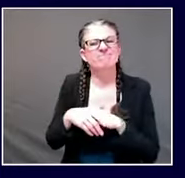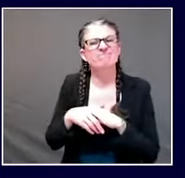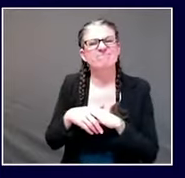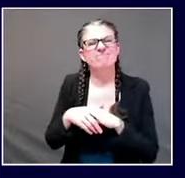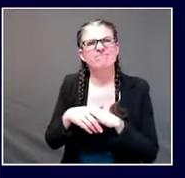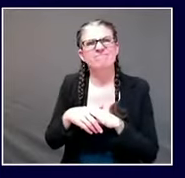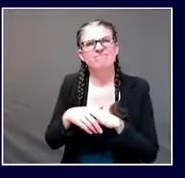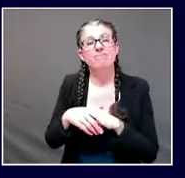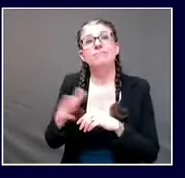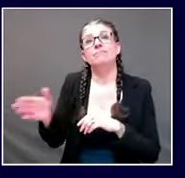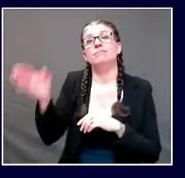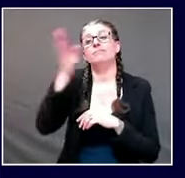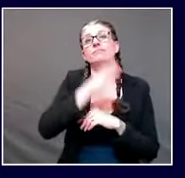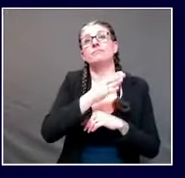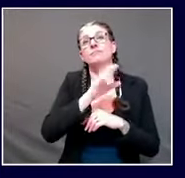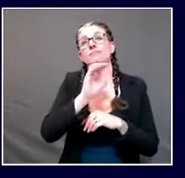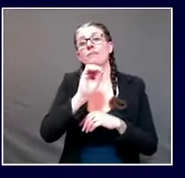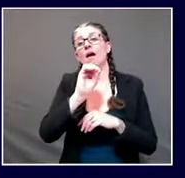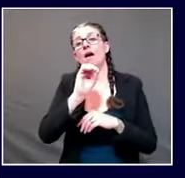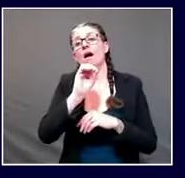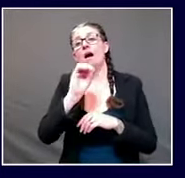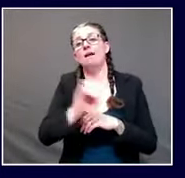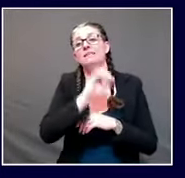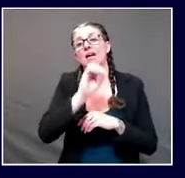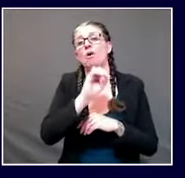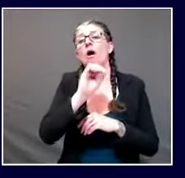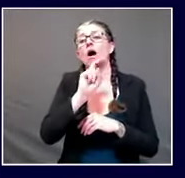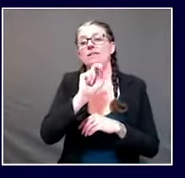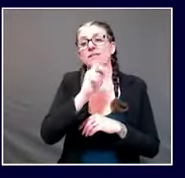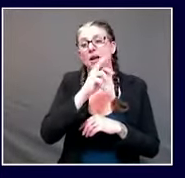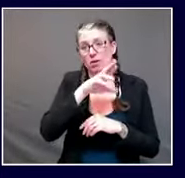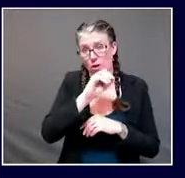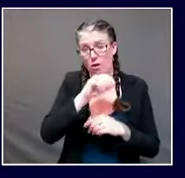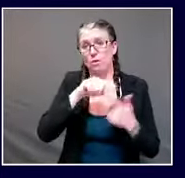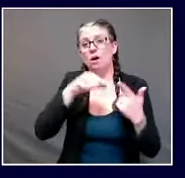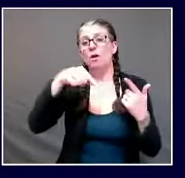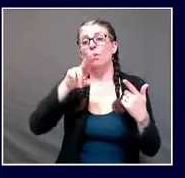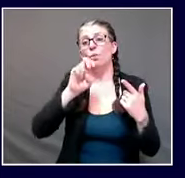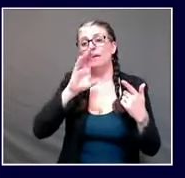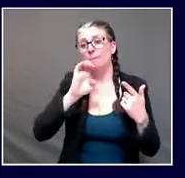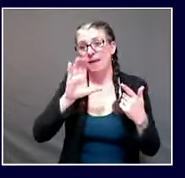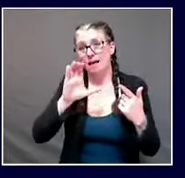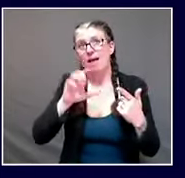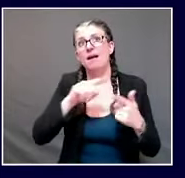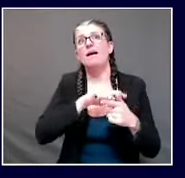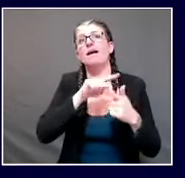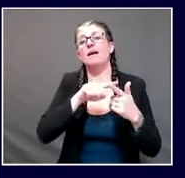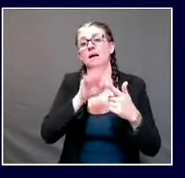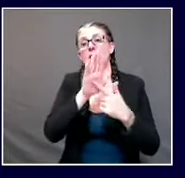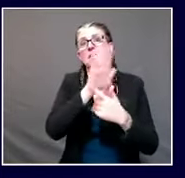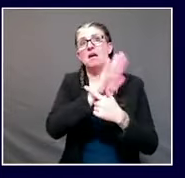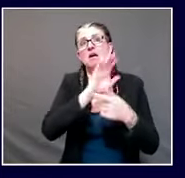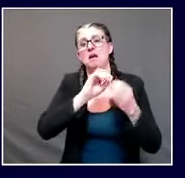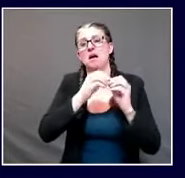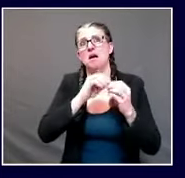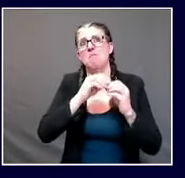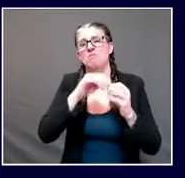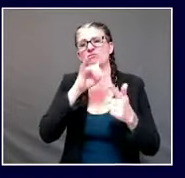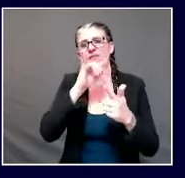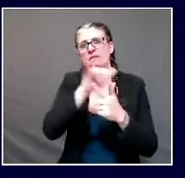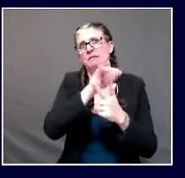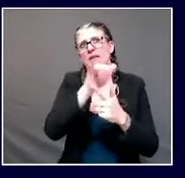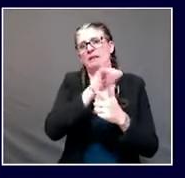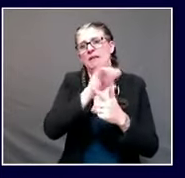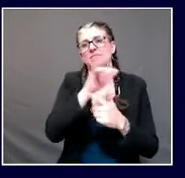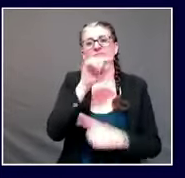others so they too are have started to experience an increase uh just the other day uh we got a my team and i got a